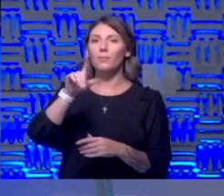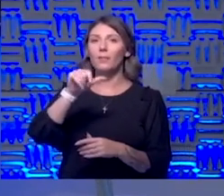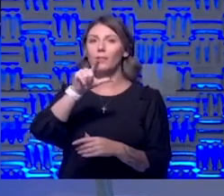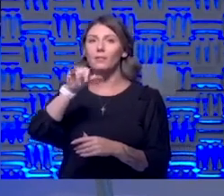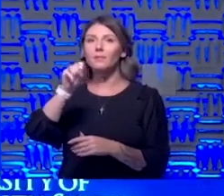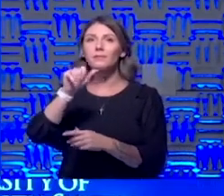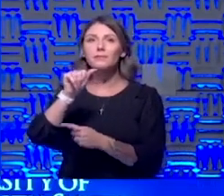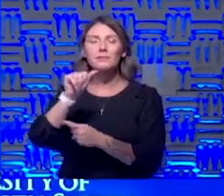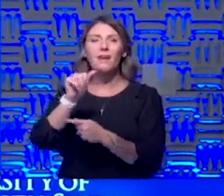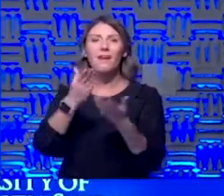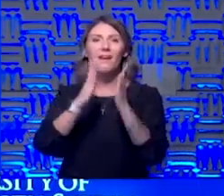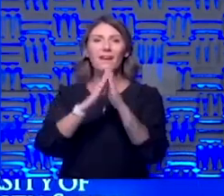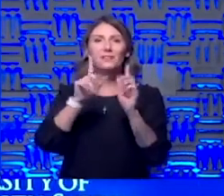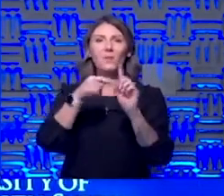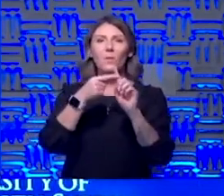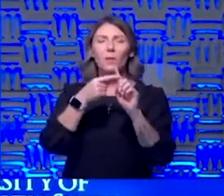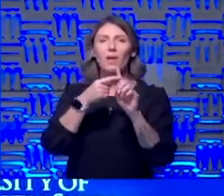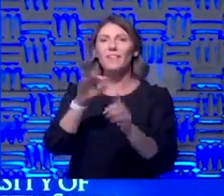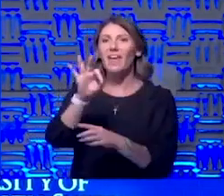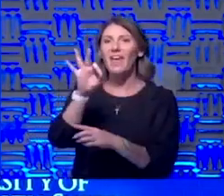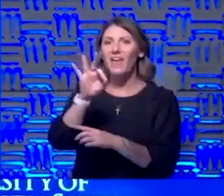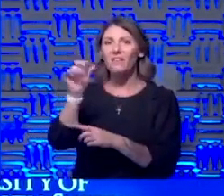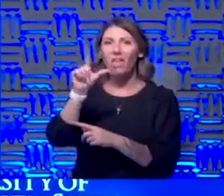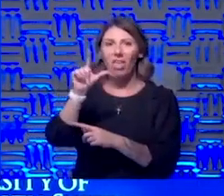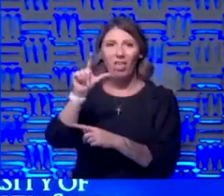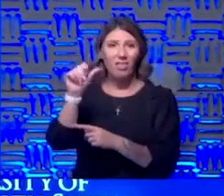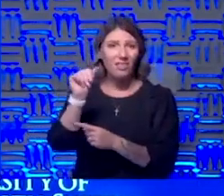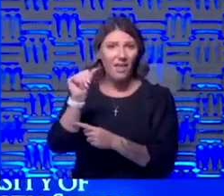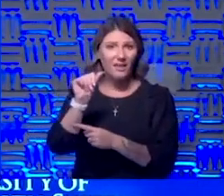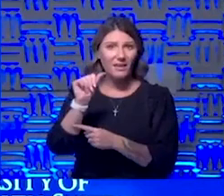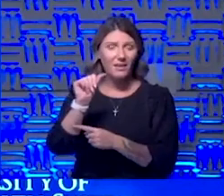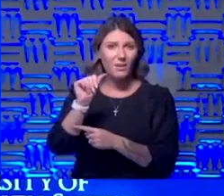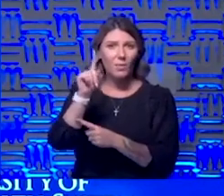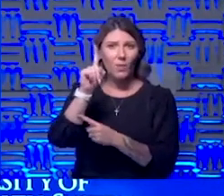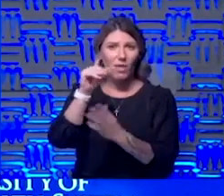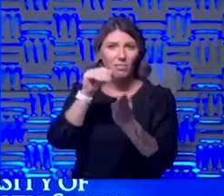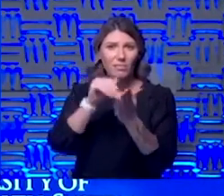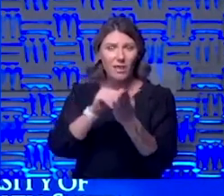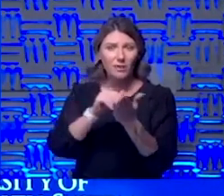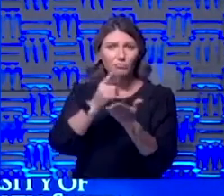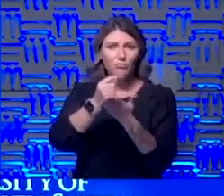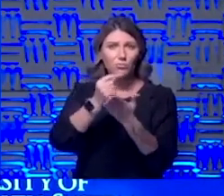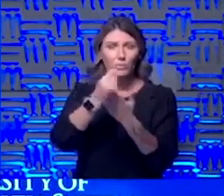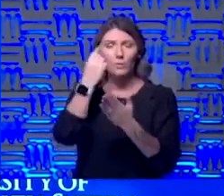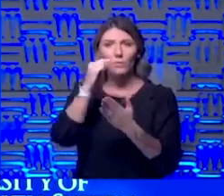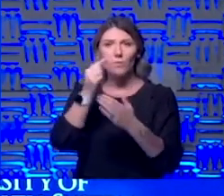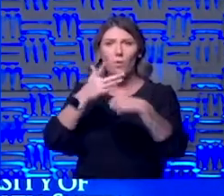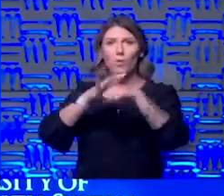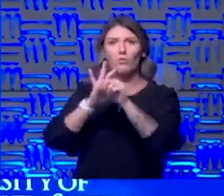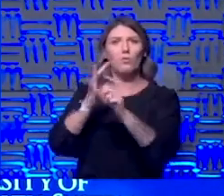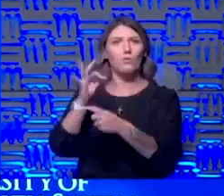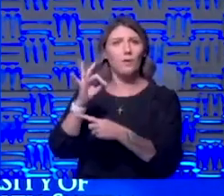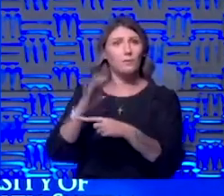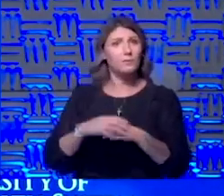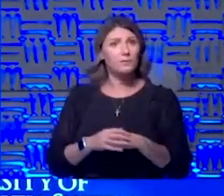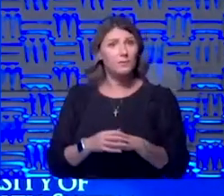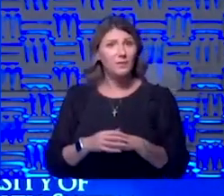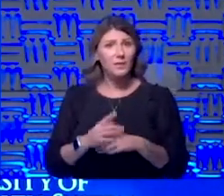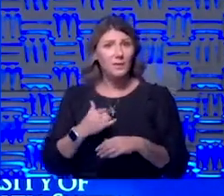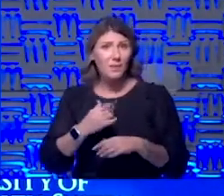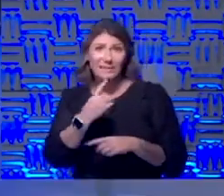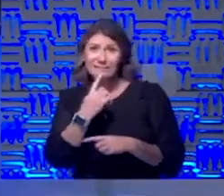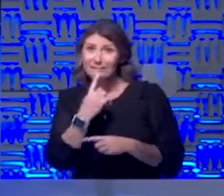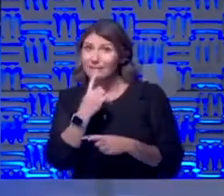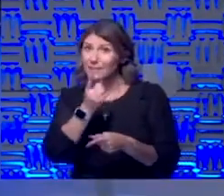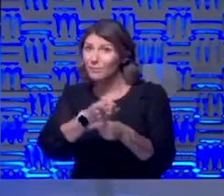what about the the fla 1000 treatment for coronavirus is that am i saying